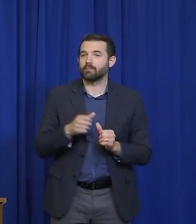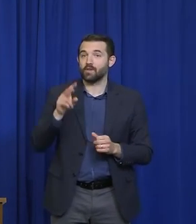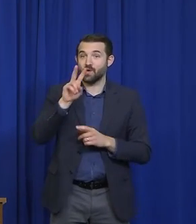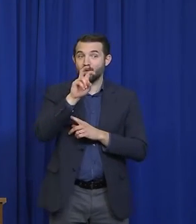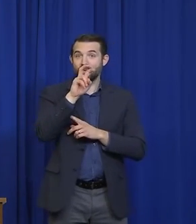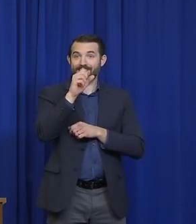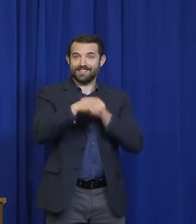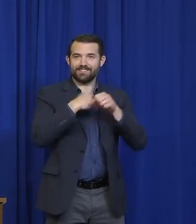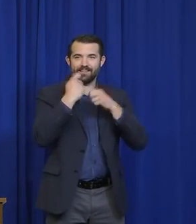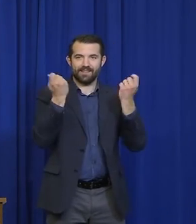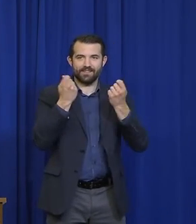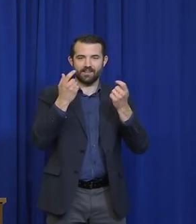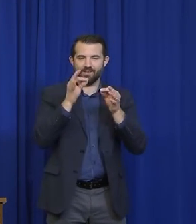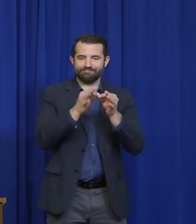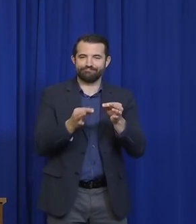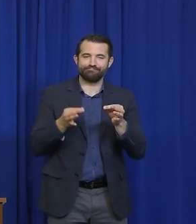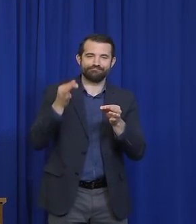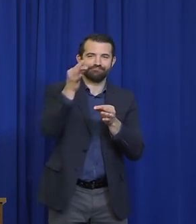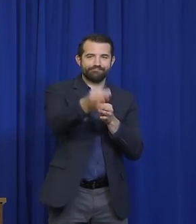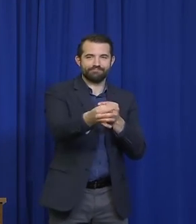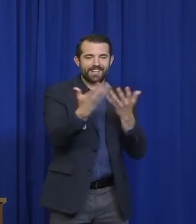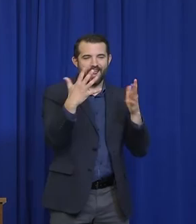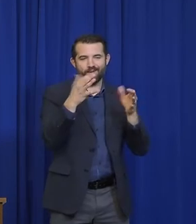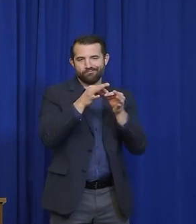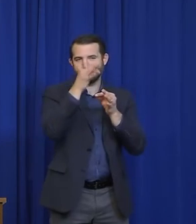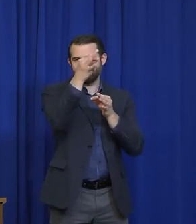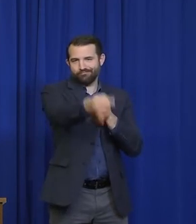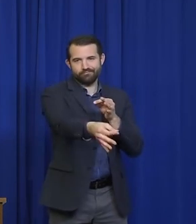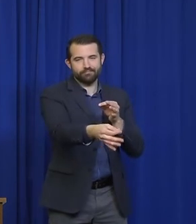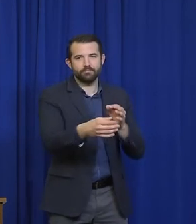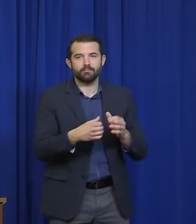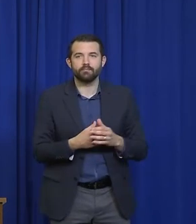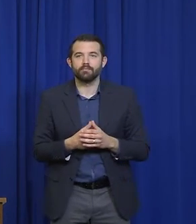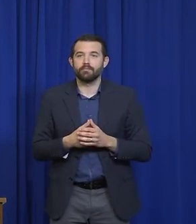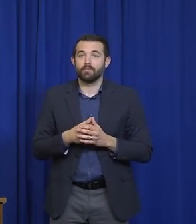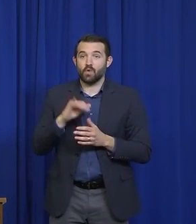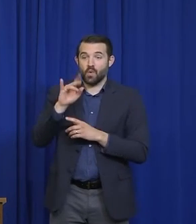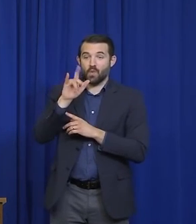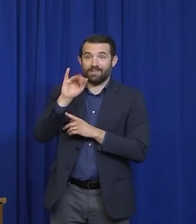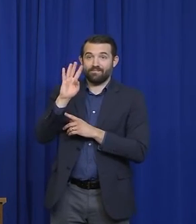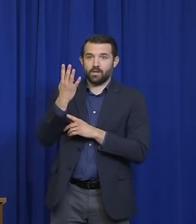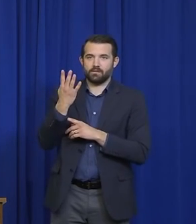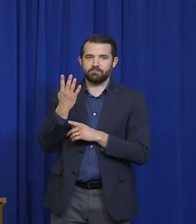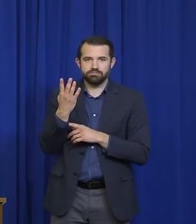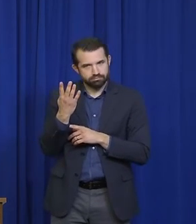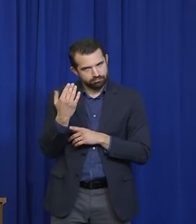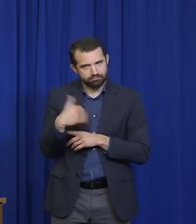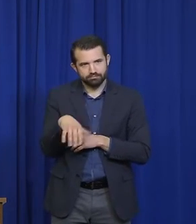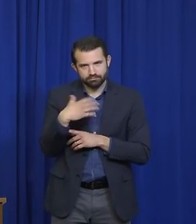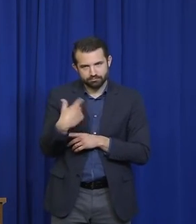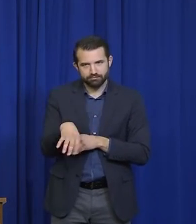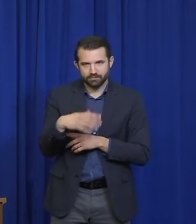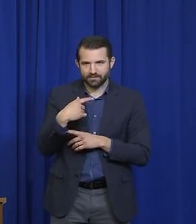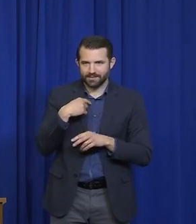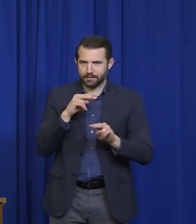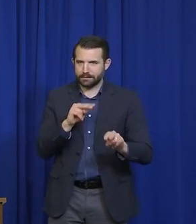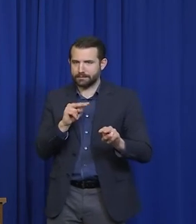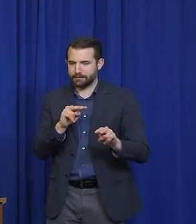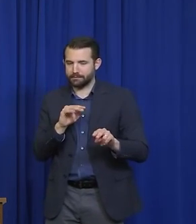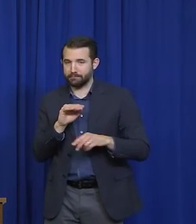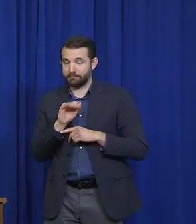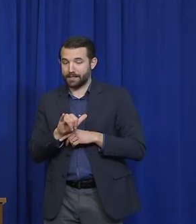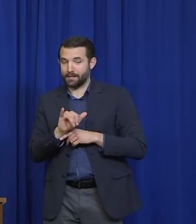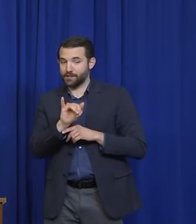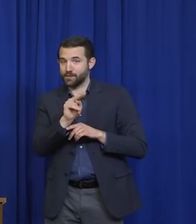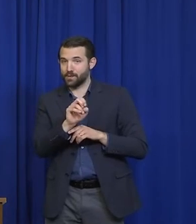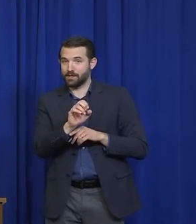we're going to deal with that in May and June. And it's really tough to say, oh, we're going to all have 4th of July parades right now because